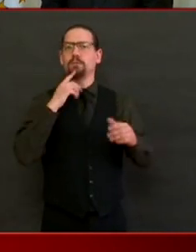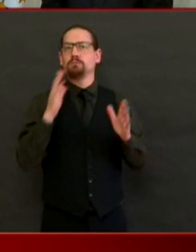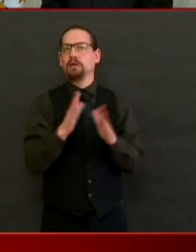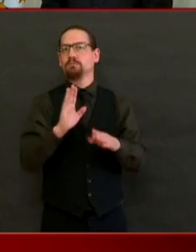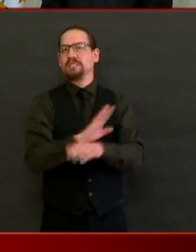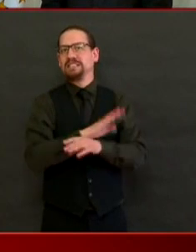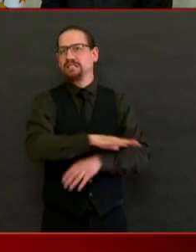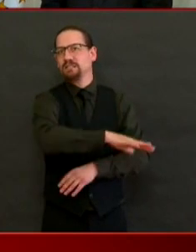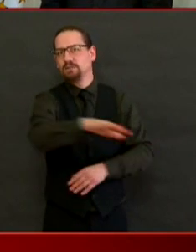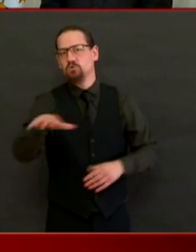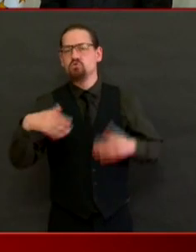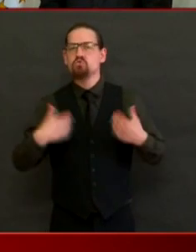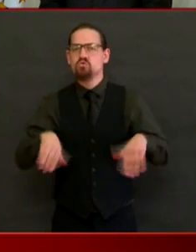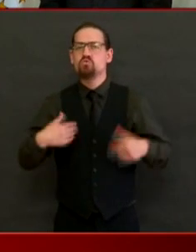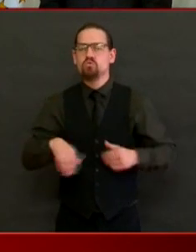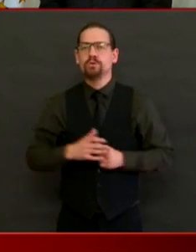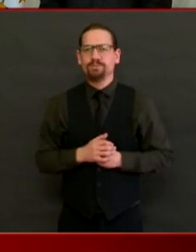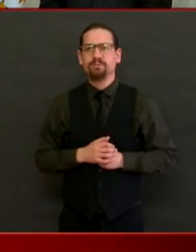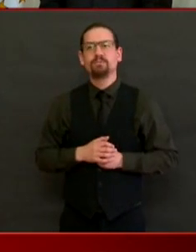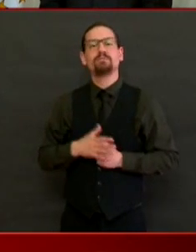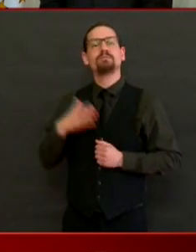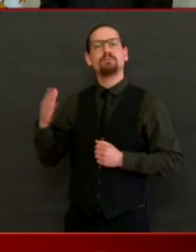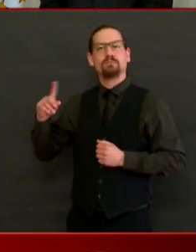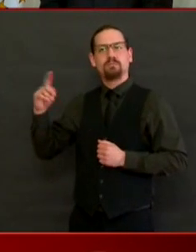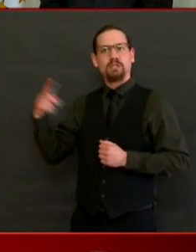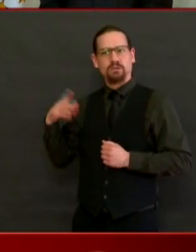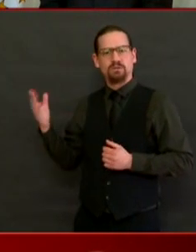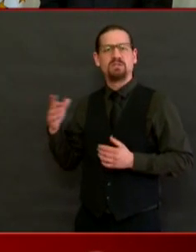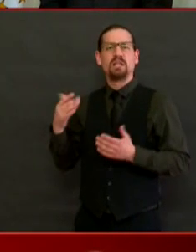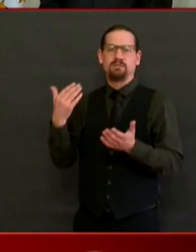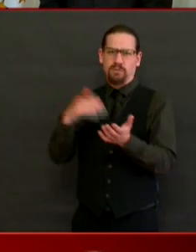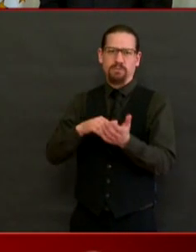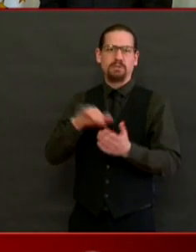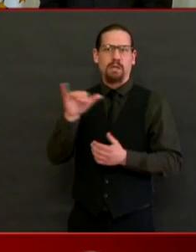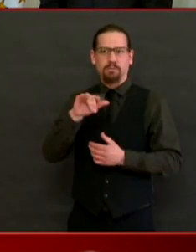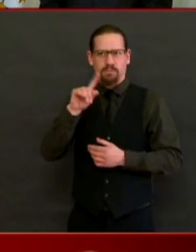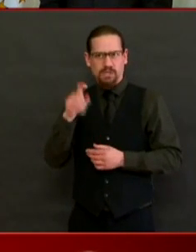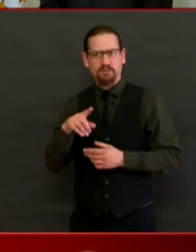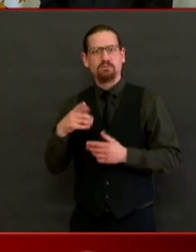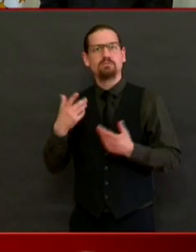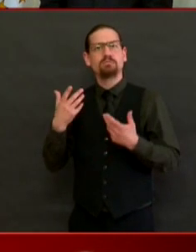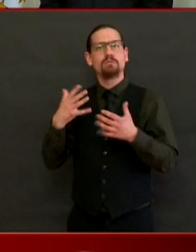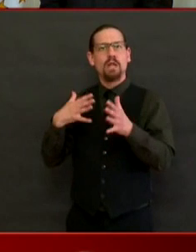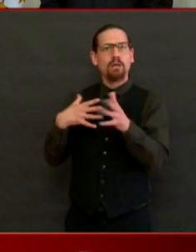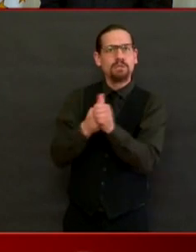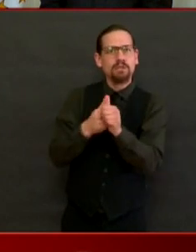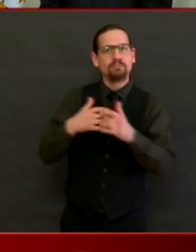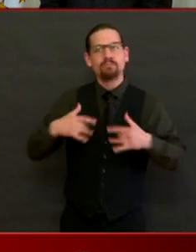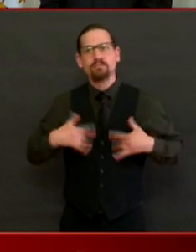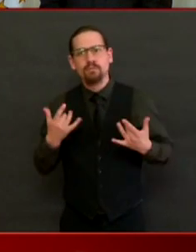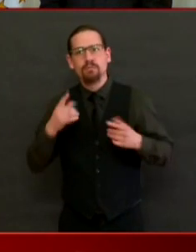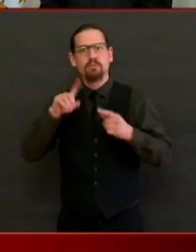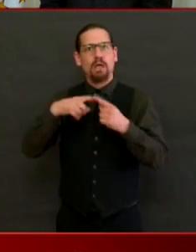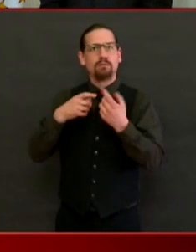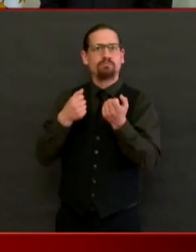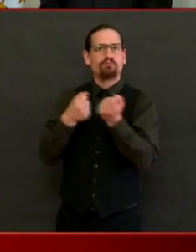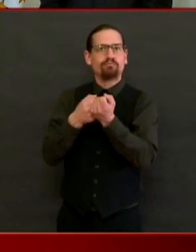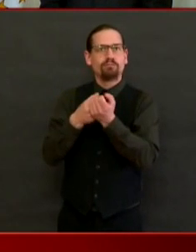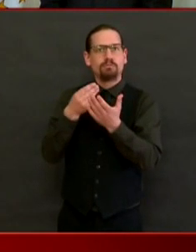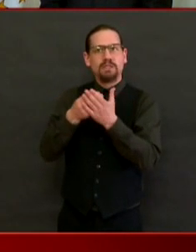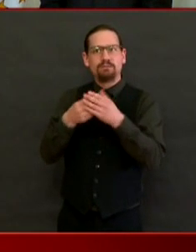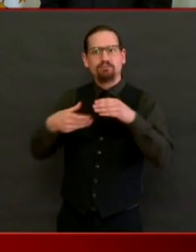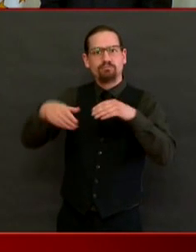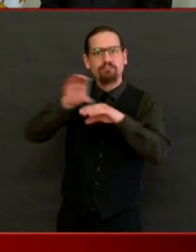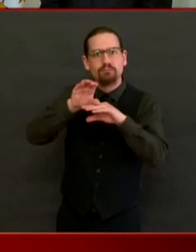question. Can you provide an update on any type of hazards pay or any kind of additional support that's coming for Rhode Island's essential frontline